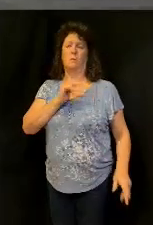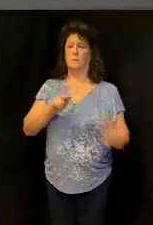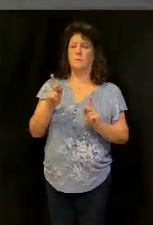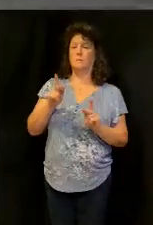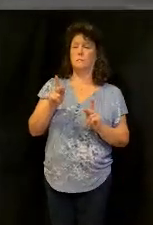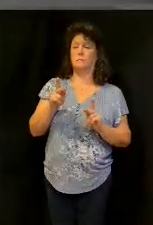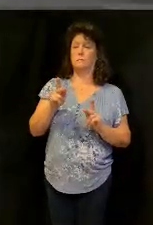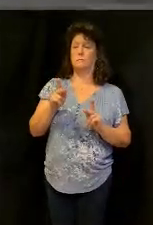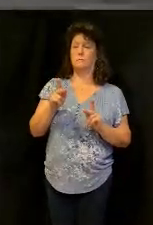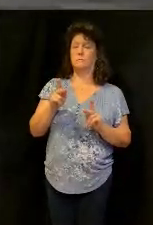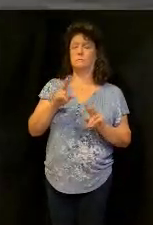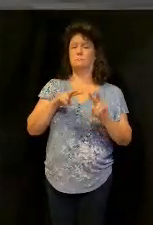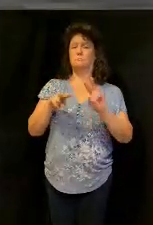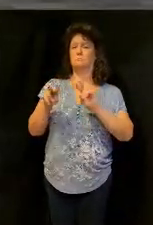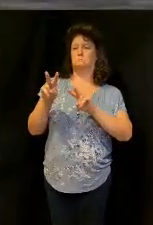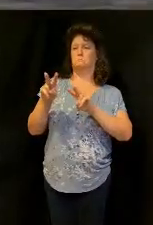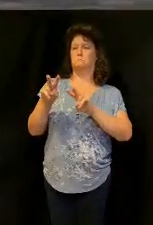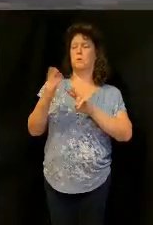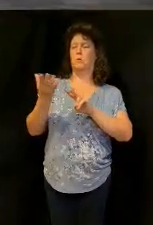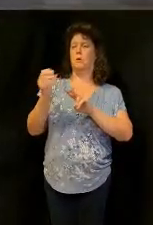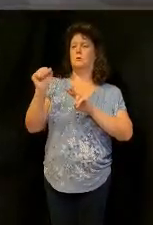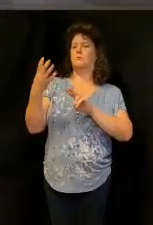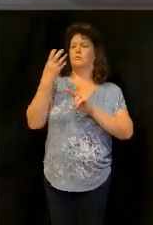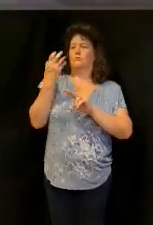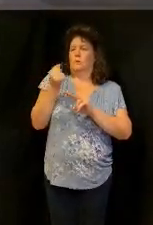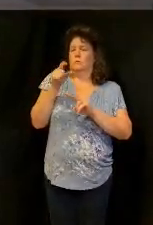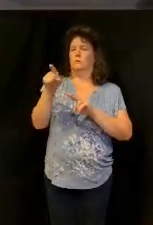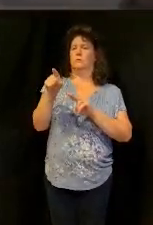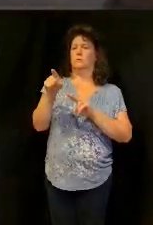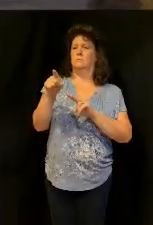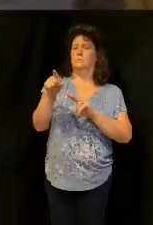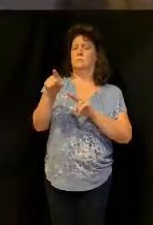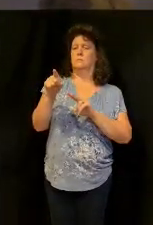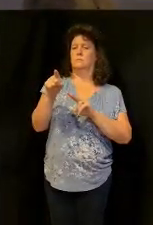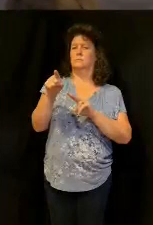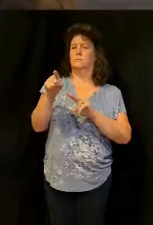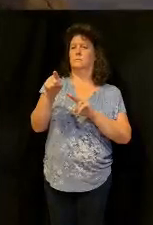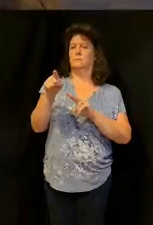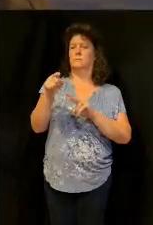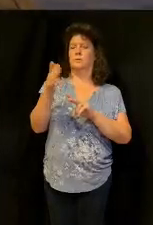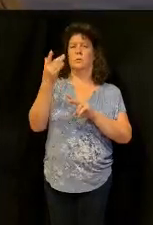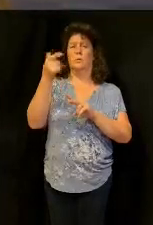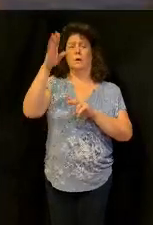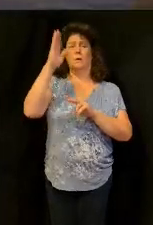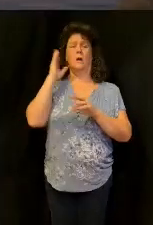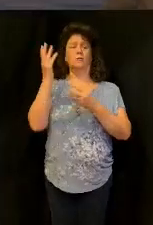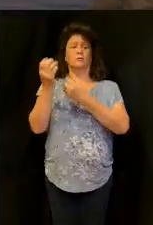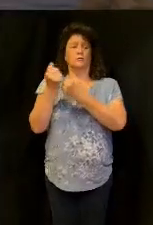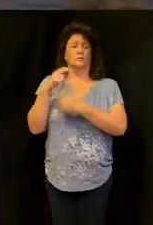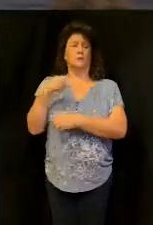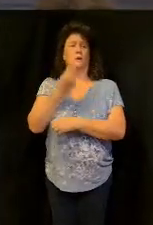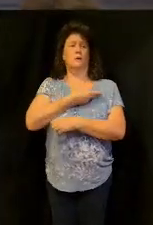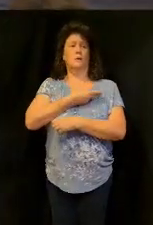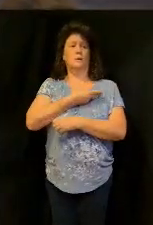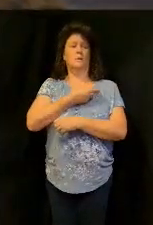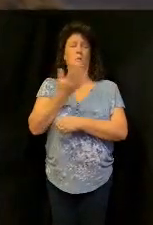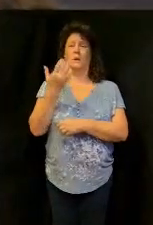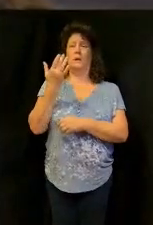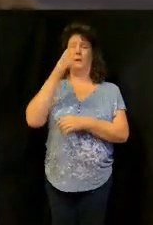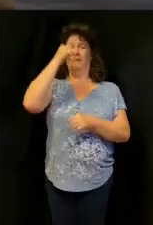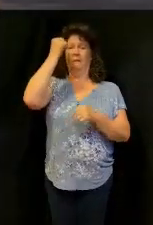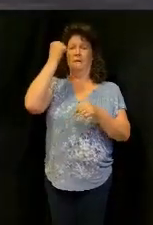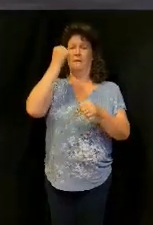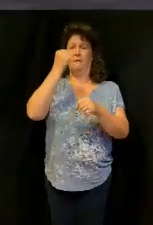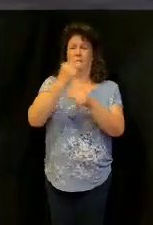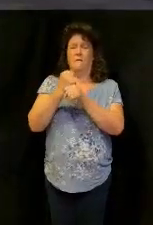Tells me a lot about what he can trust us with. Do you know why God trusts us a lot in this church? It's because of faithful givers just like you that